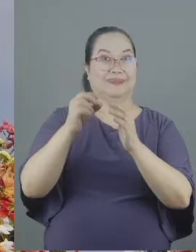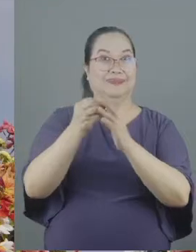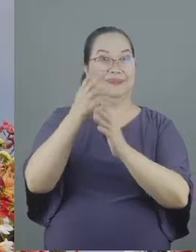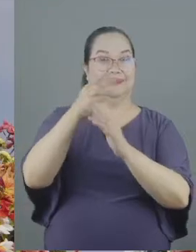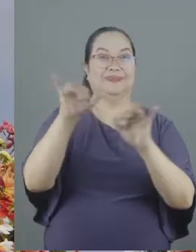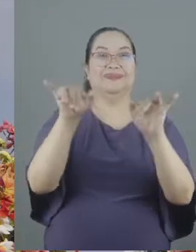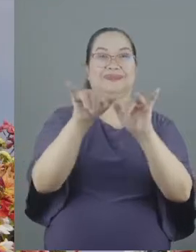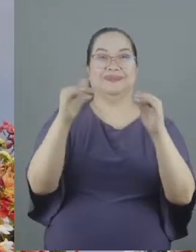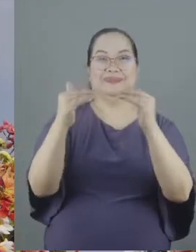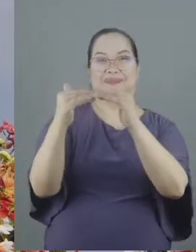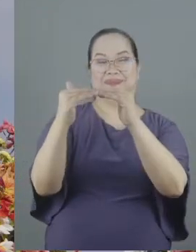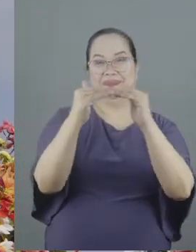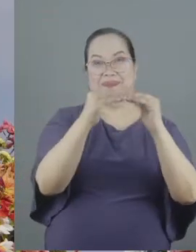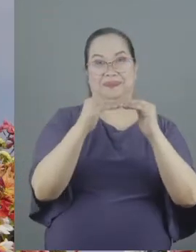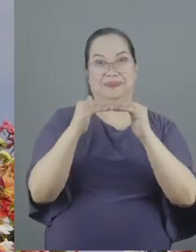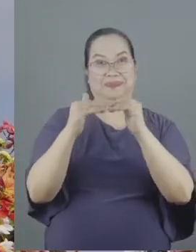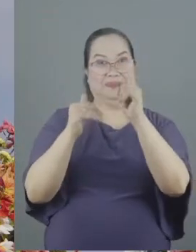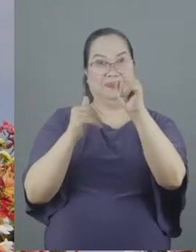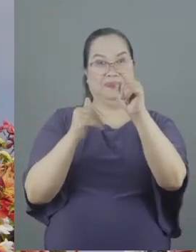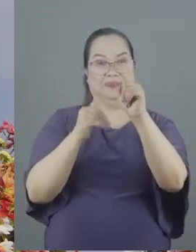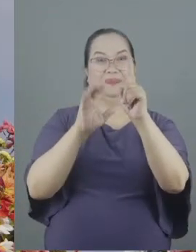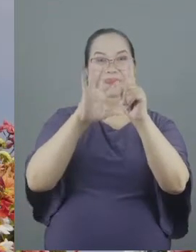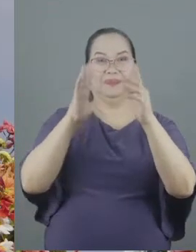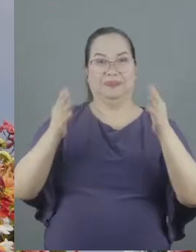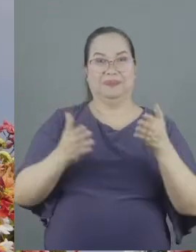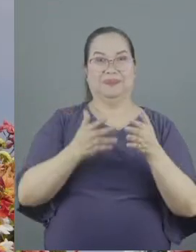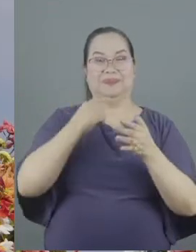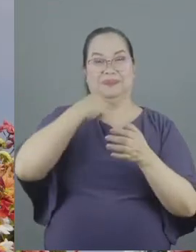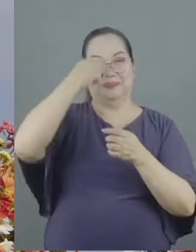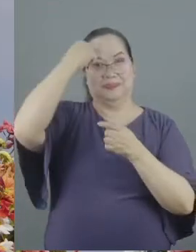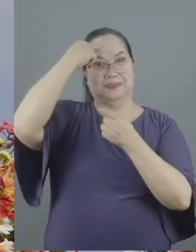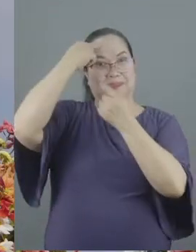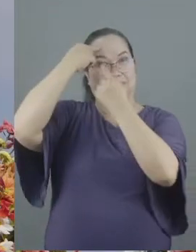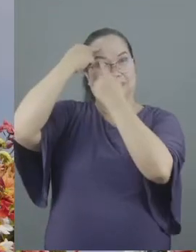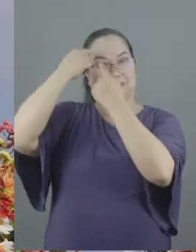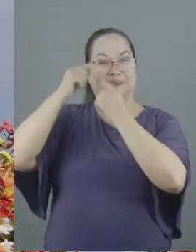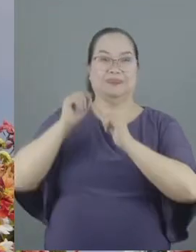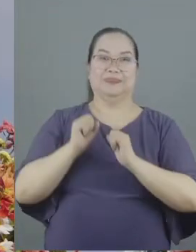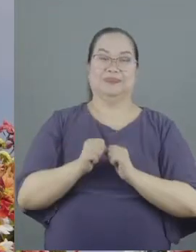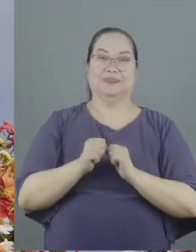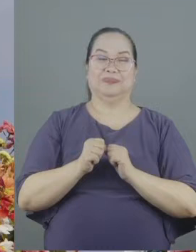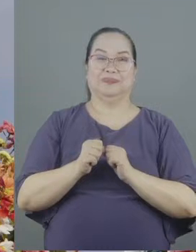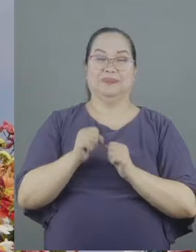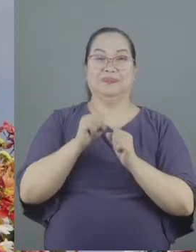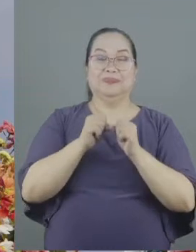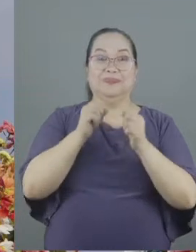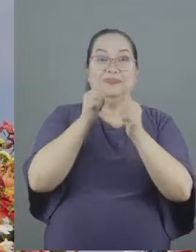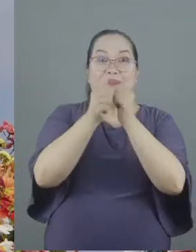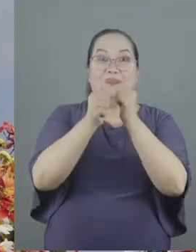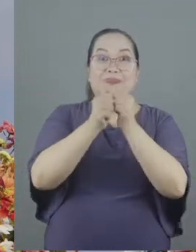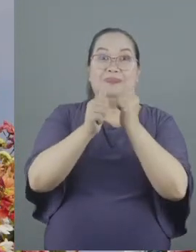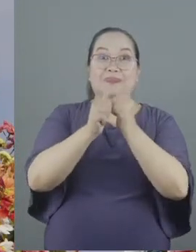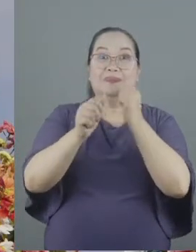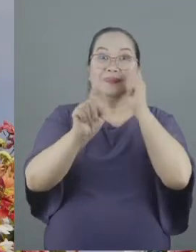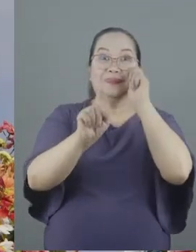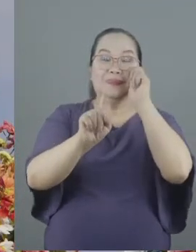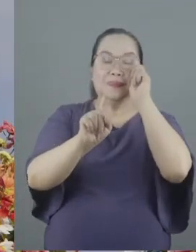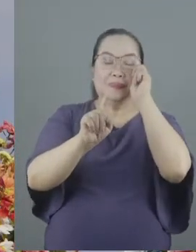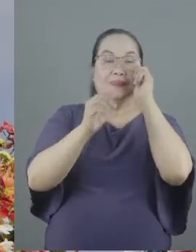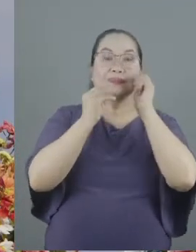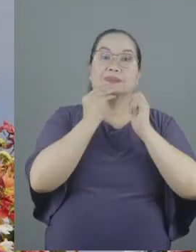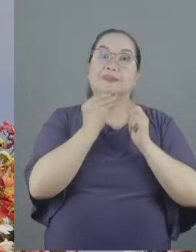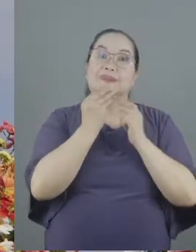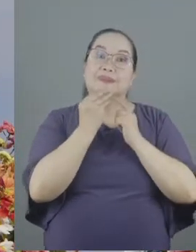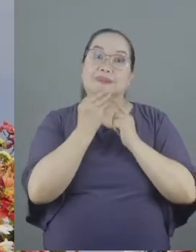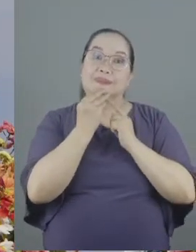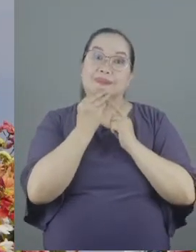alike each one should be fully convinced in his own mind so in other words beloved the Jews the